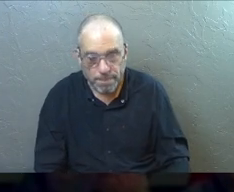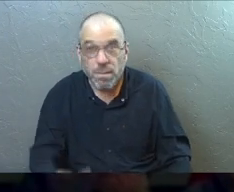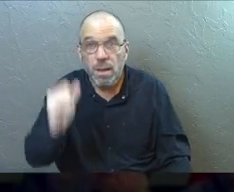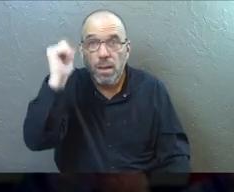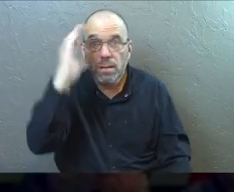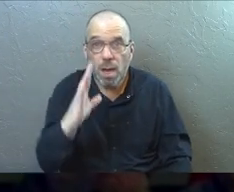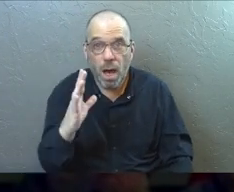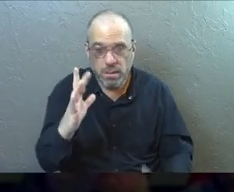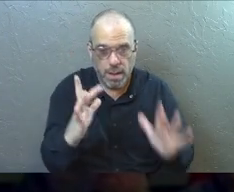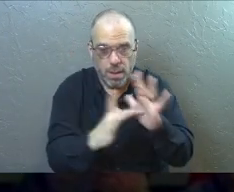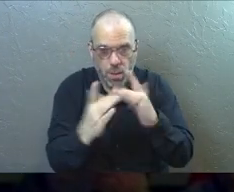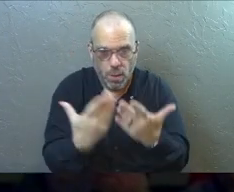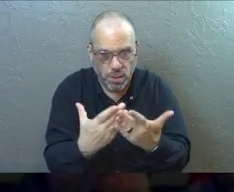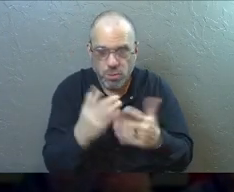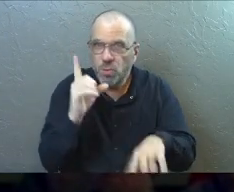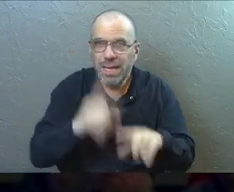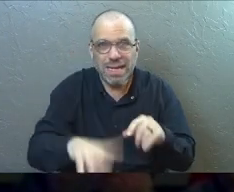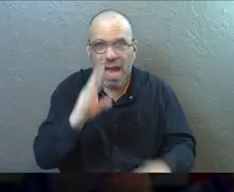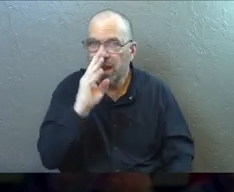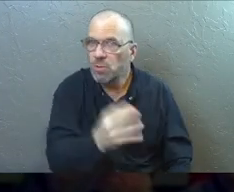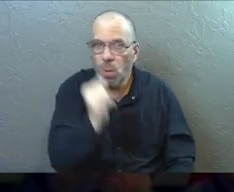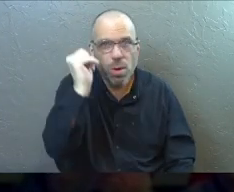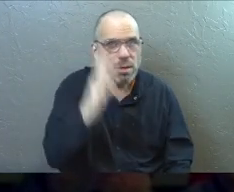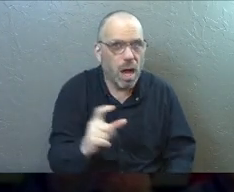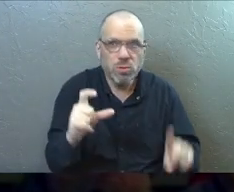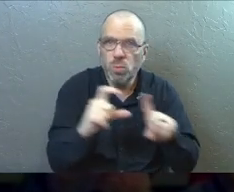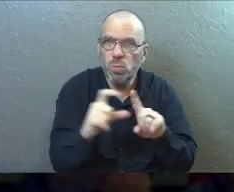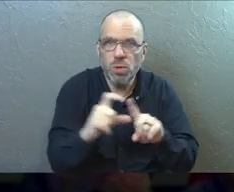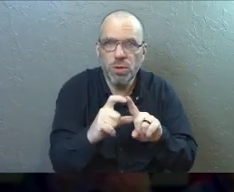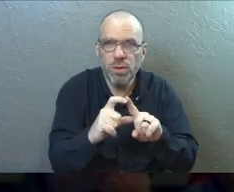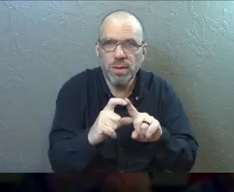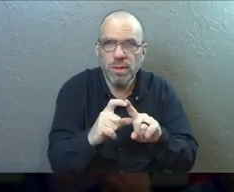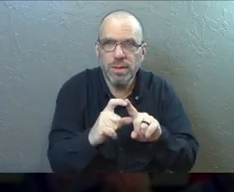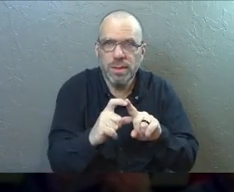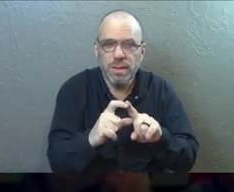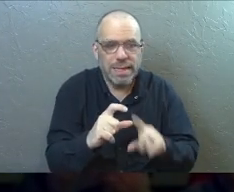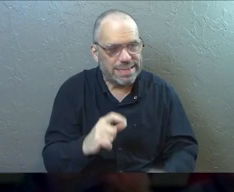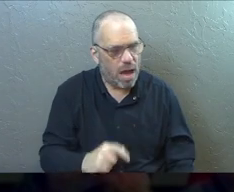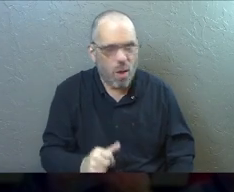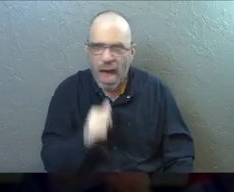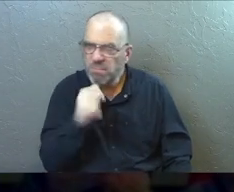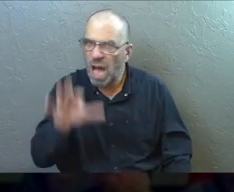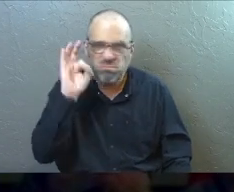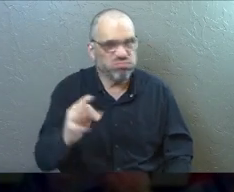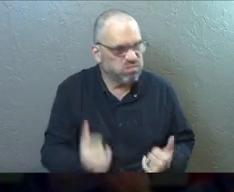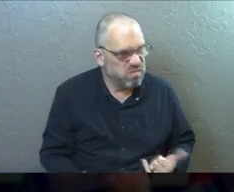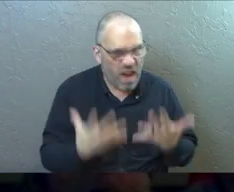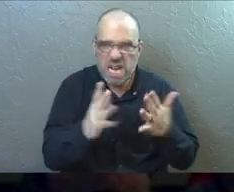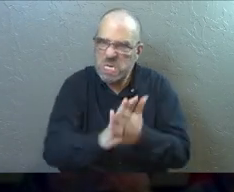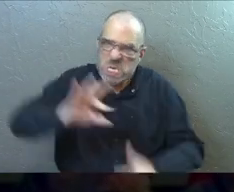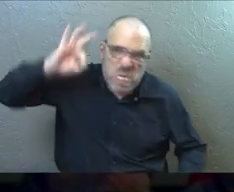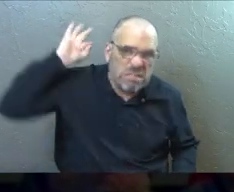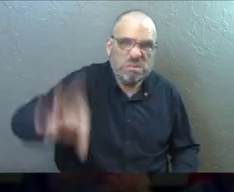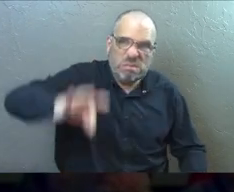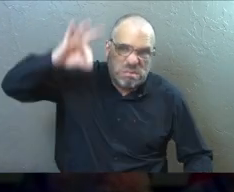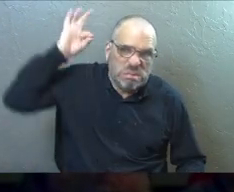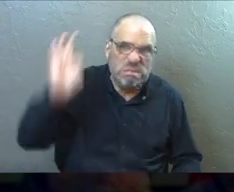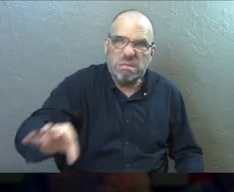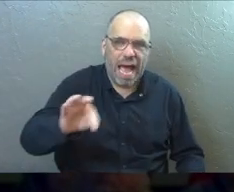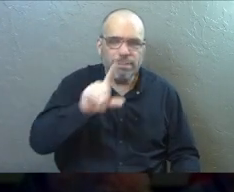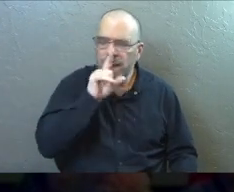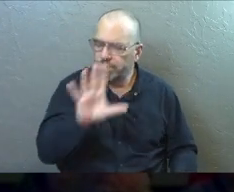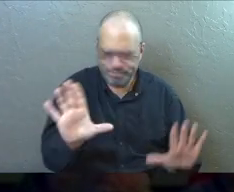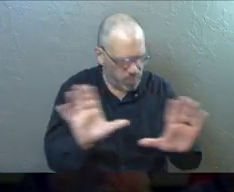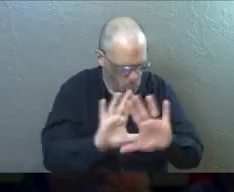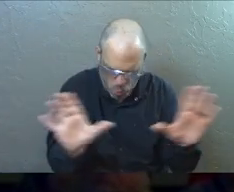God's word cannot be ignored. Amen. And I'm not being here firing brimstone with you guys today. I'm not changing